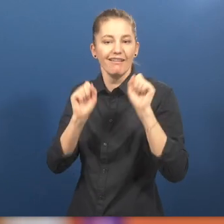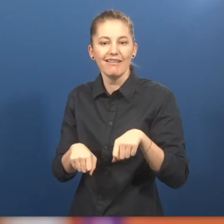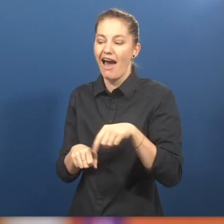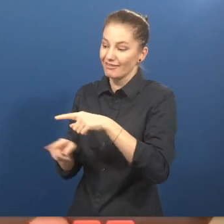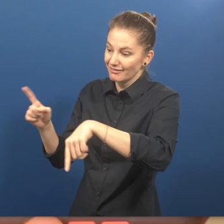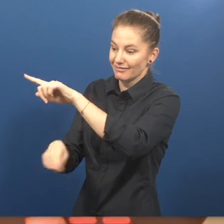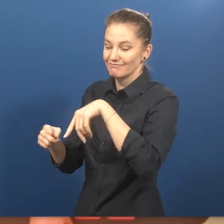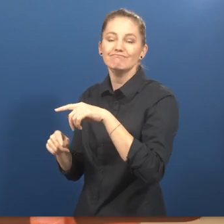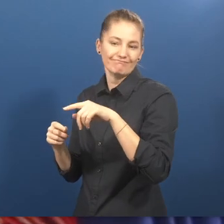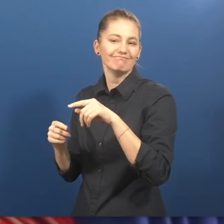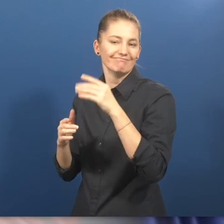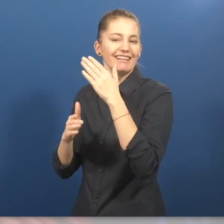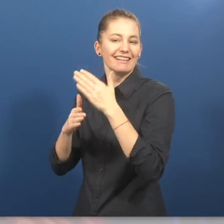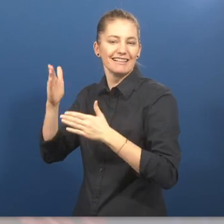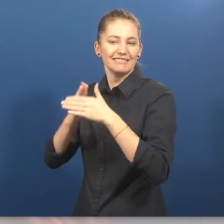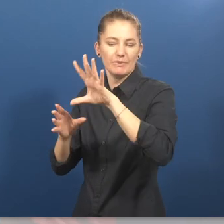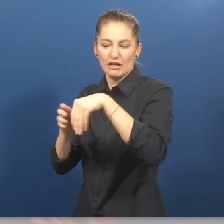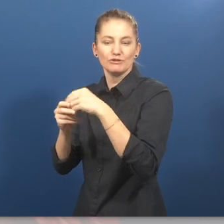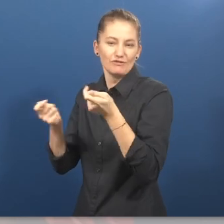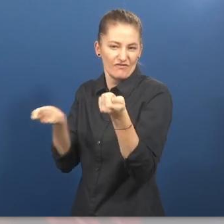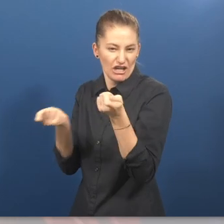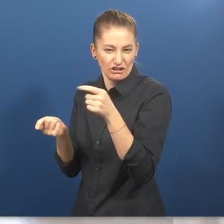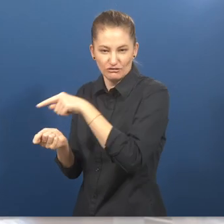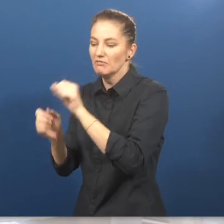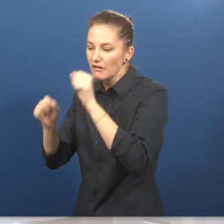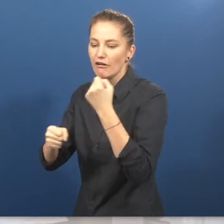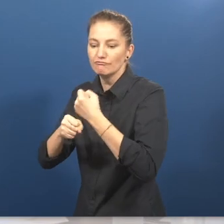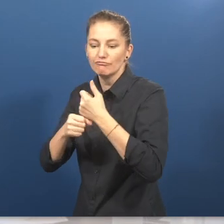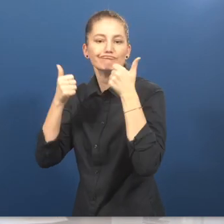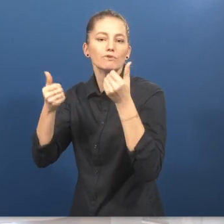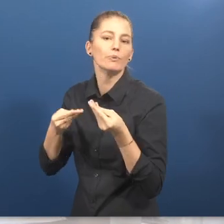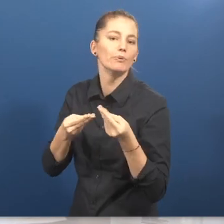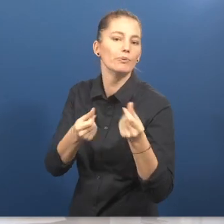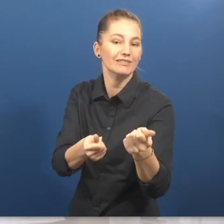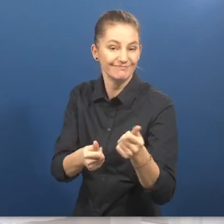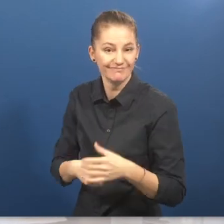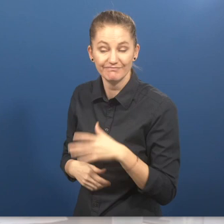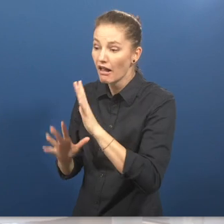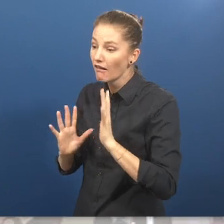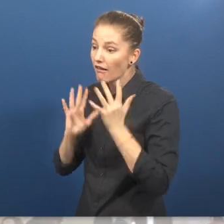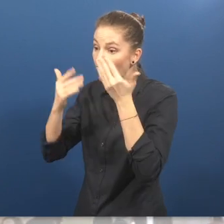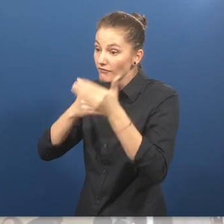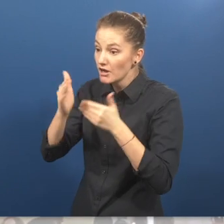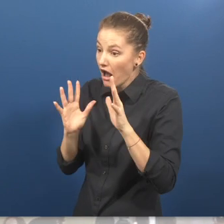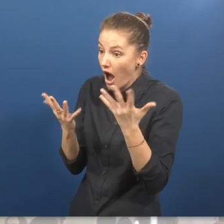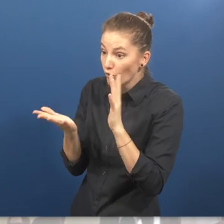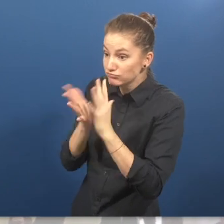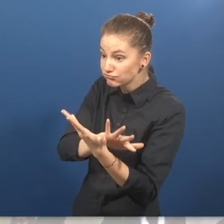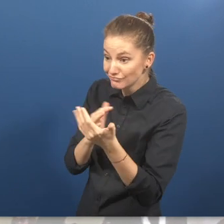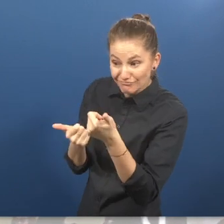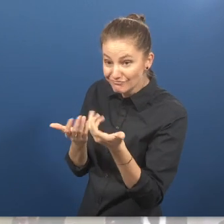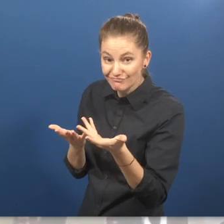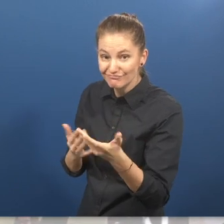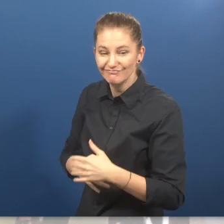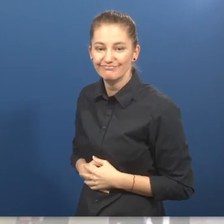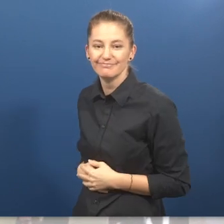their day-to-day work. How did this solution change your life? Again, Mwambu